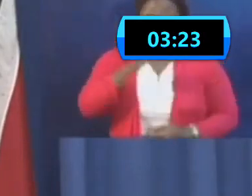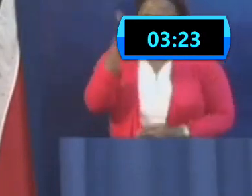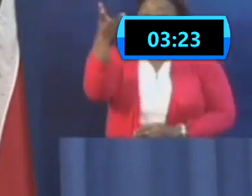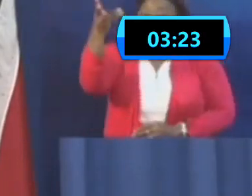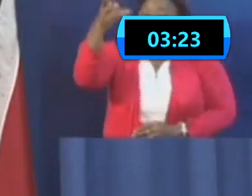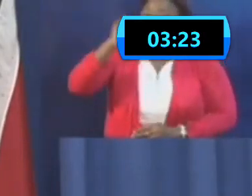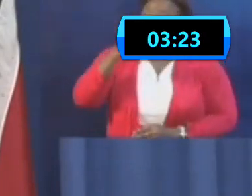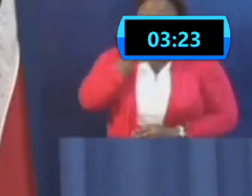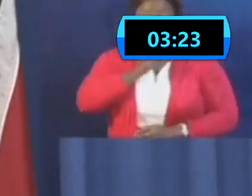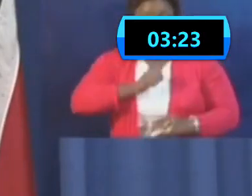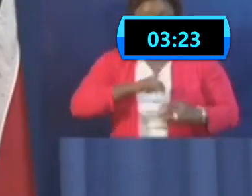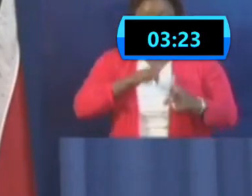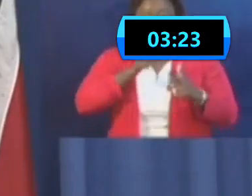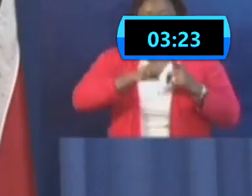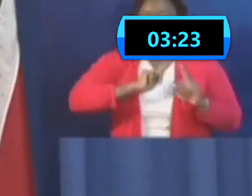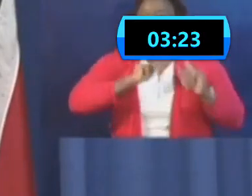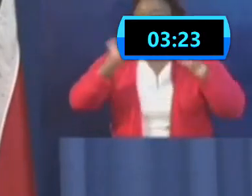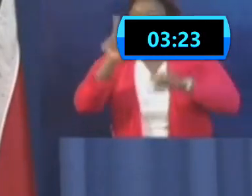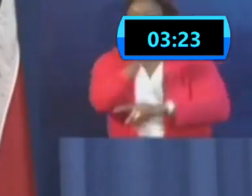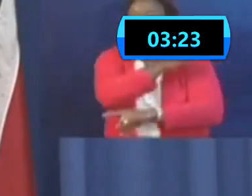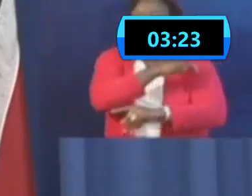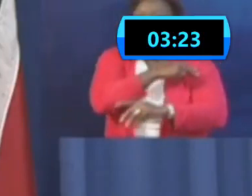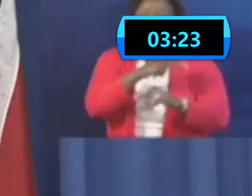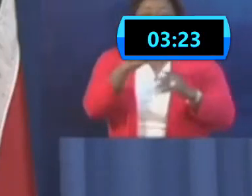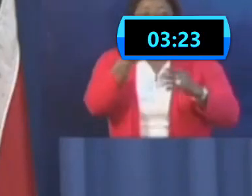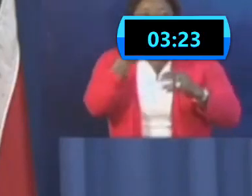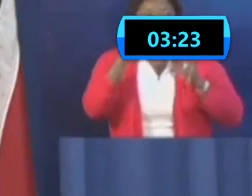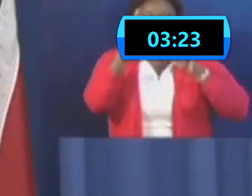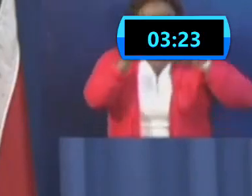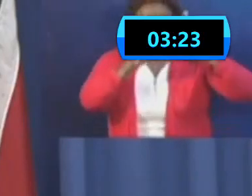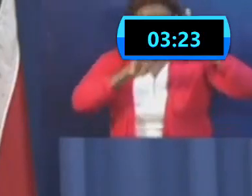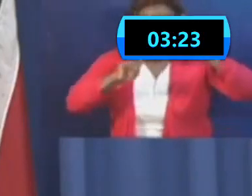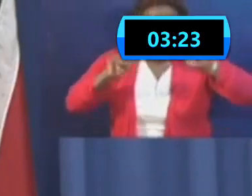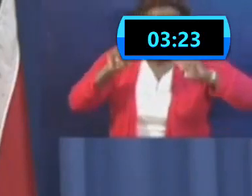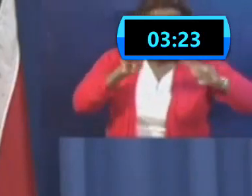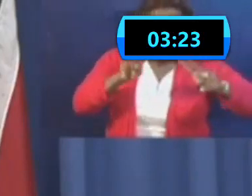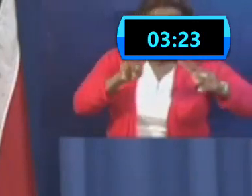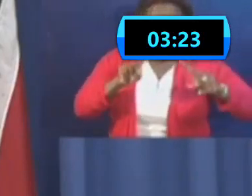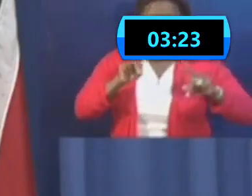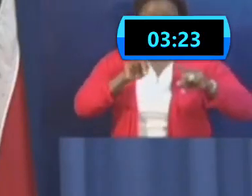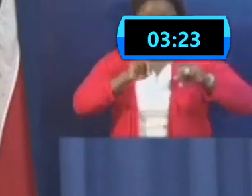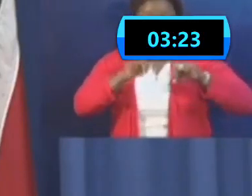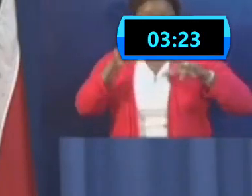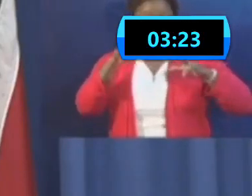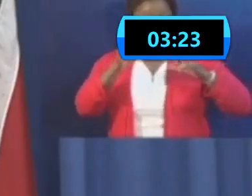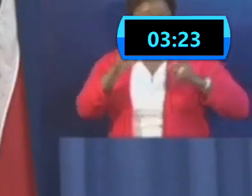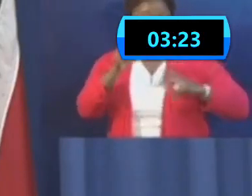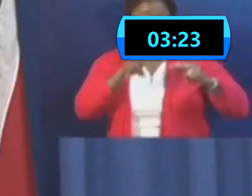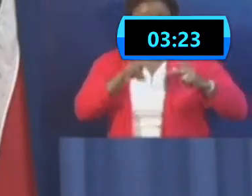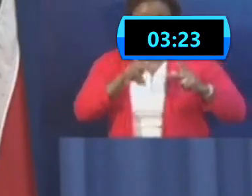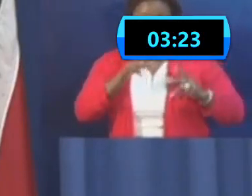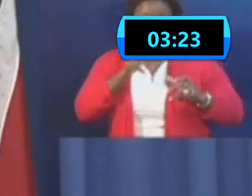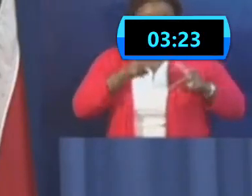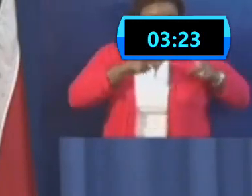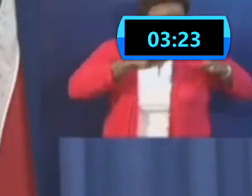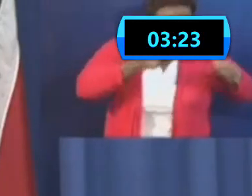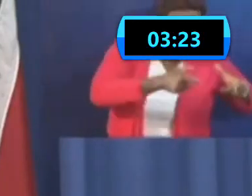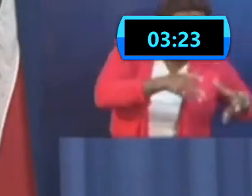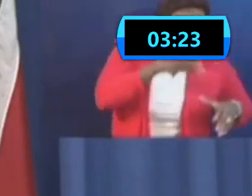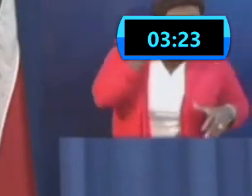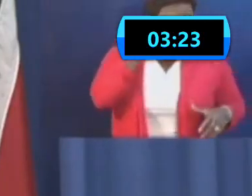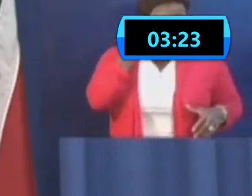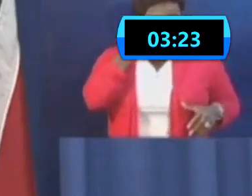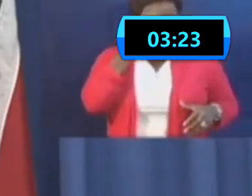people that we want to bring into hospital, have a close look at, and they step down. But critically, what we want people not to do is stay at home and have worsening of your